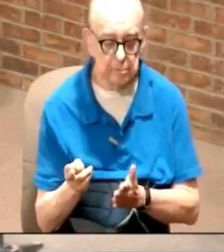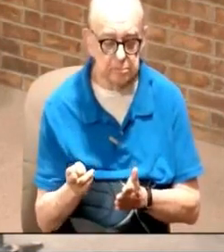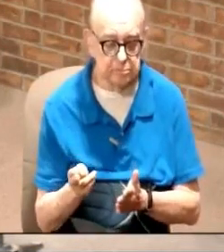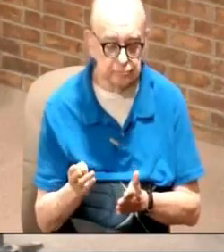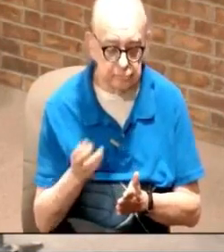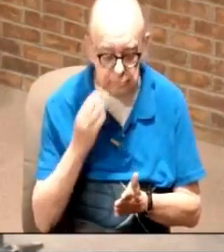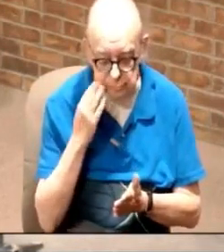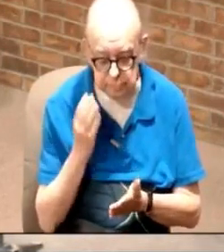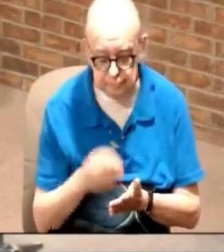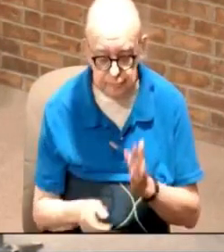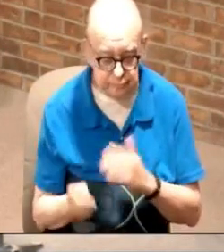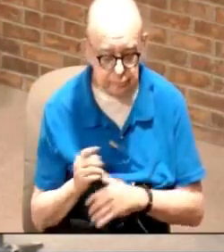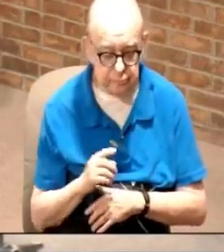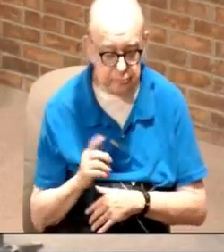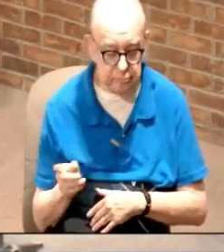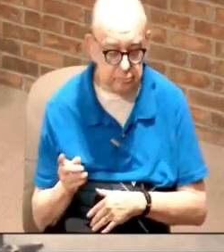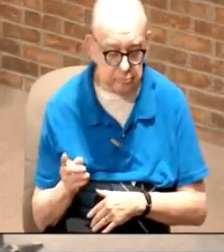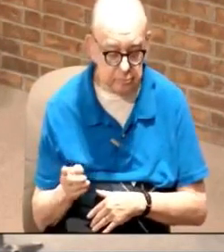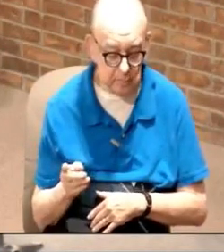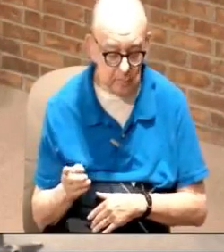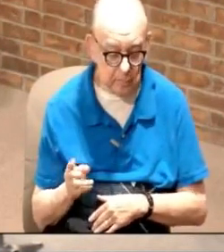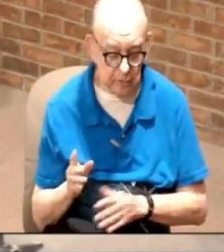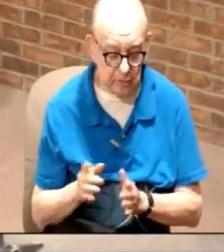And you know what? He's the only one that matters.